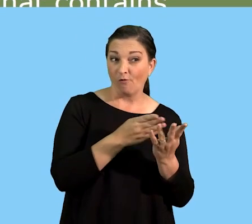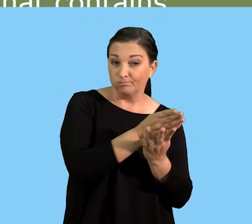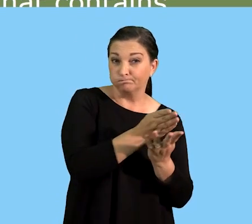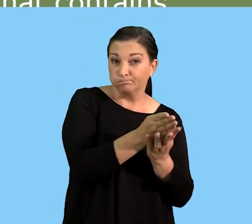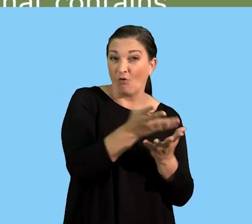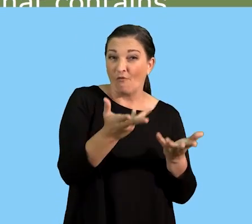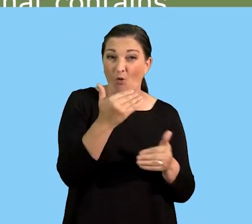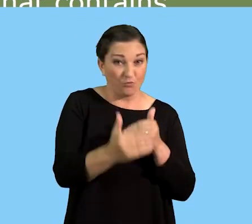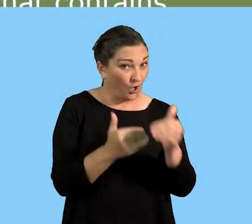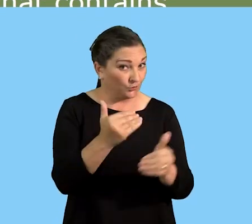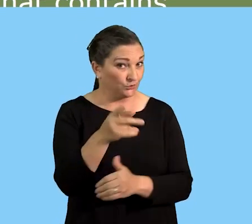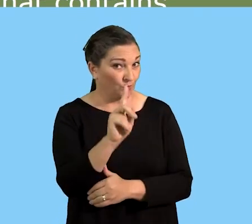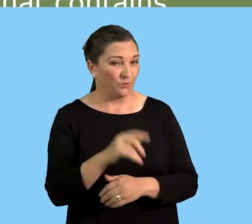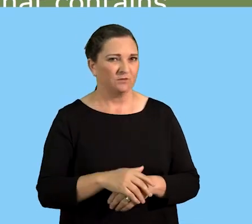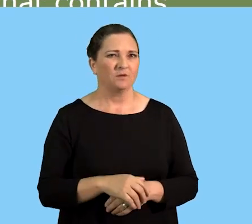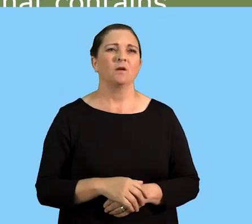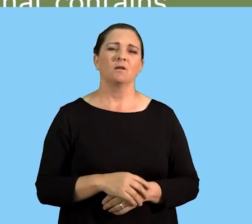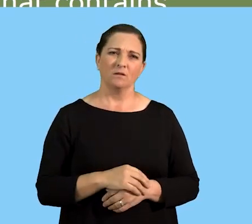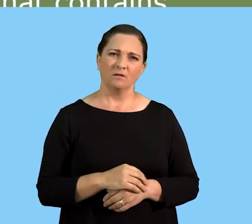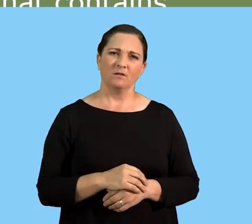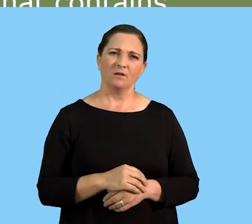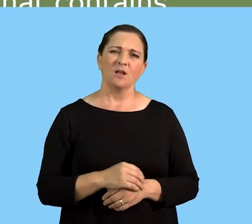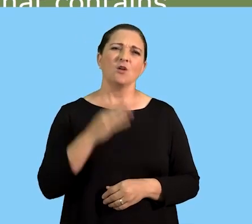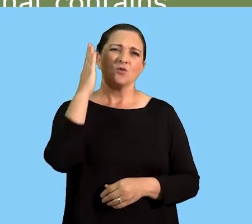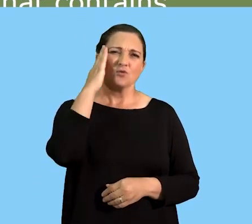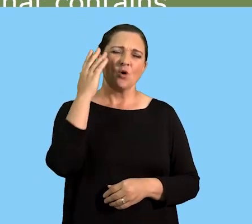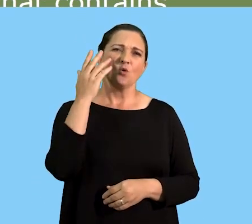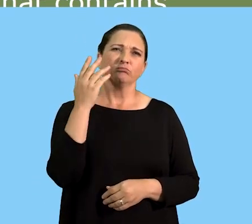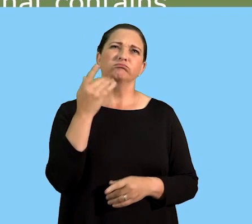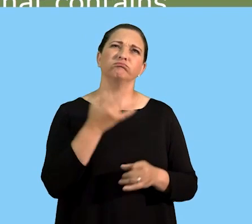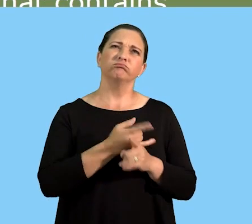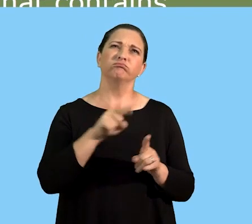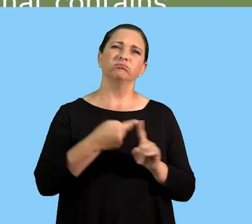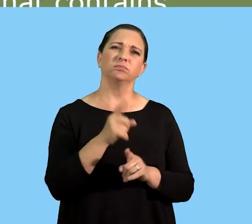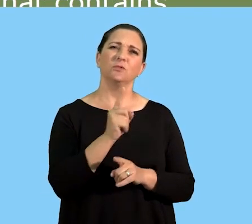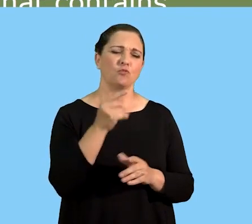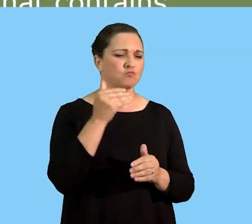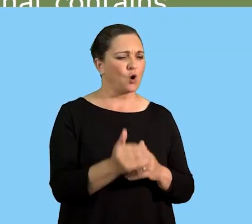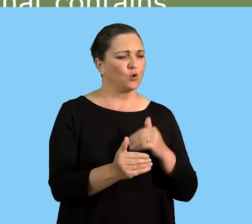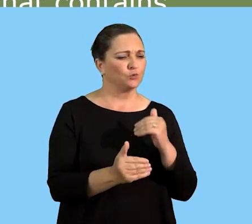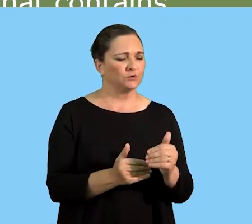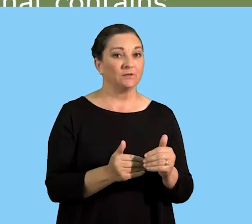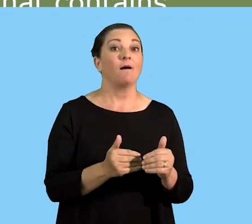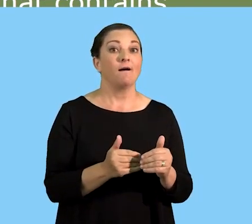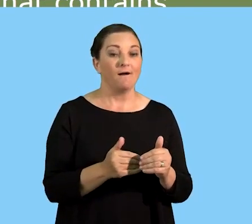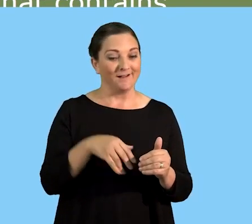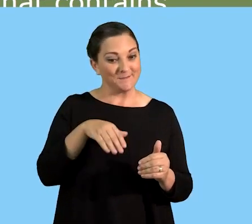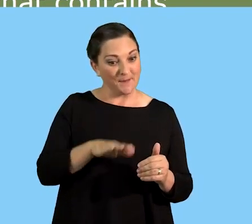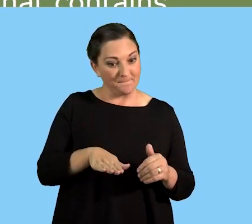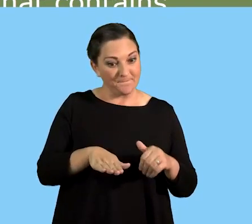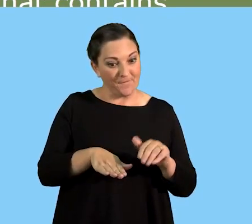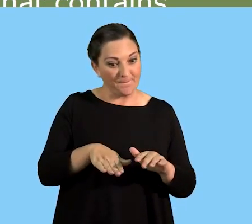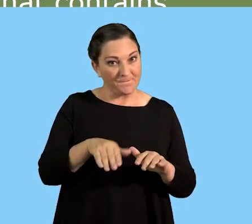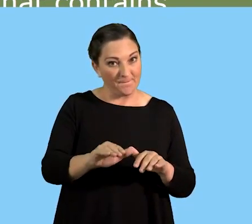procedure. Now, you must note to say when we are talking about the procedure, we are talking about the